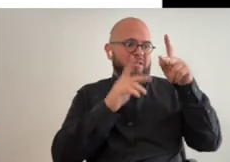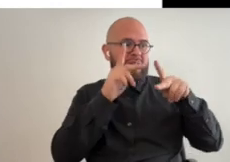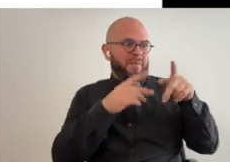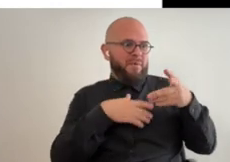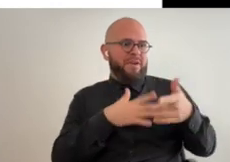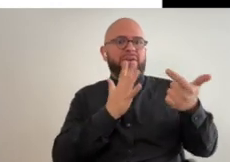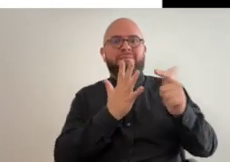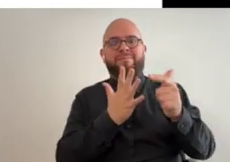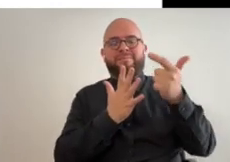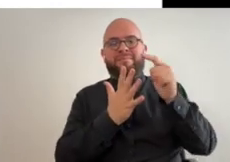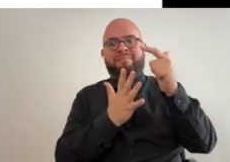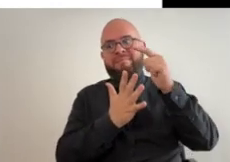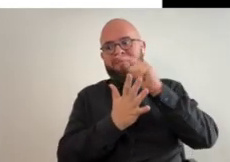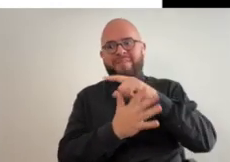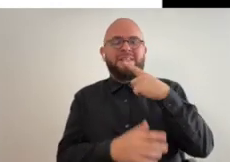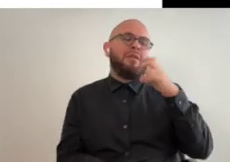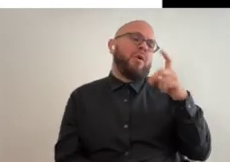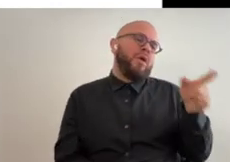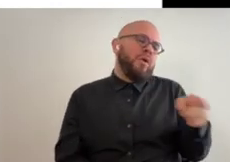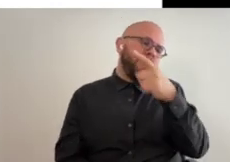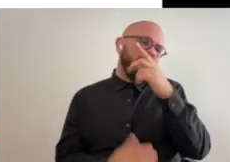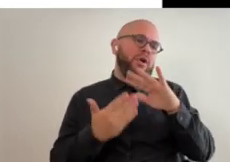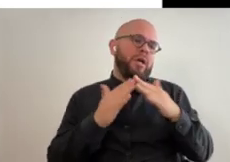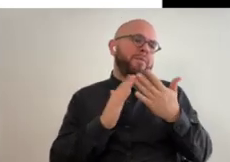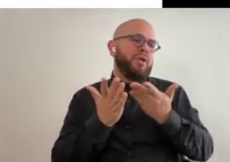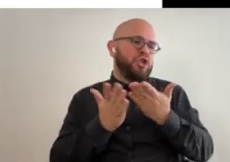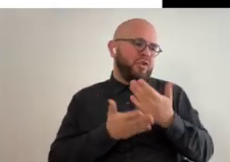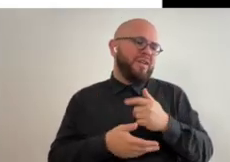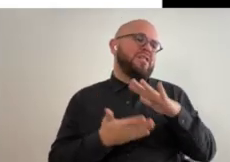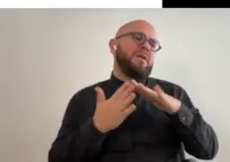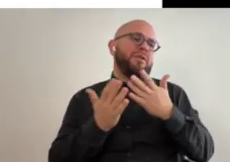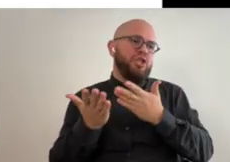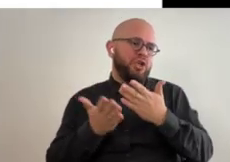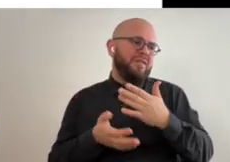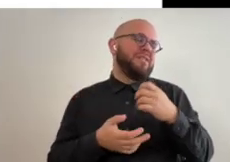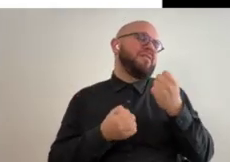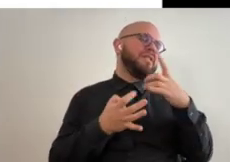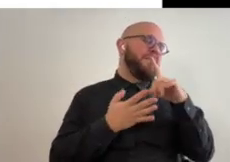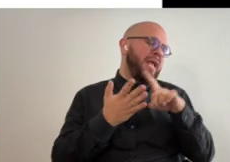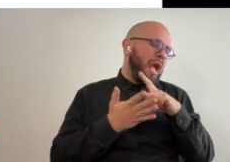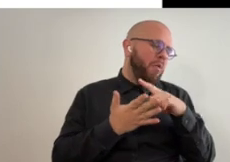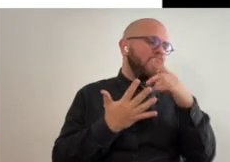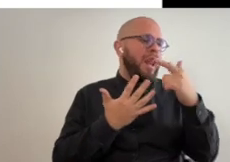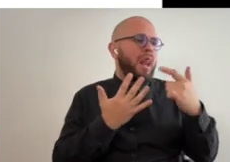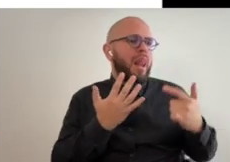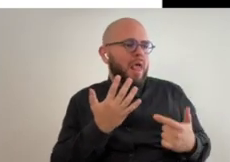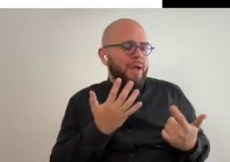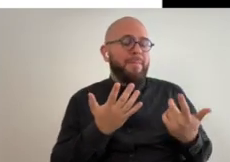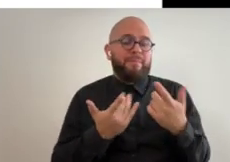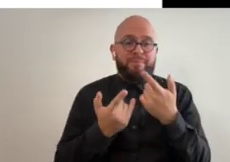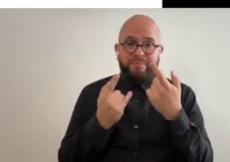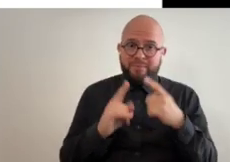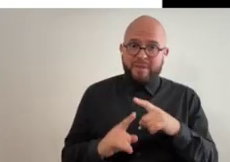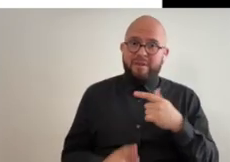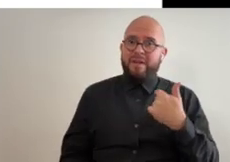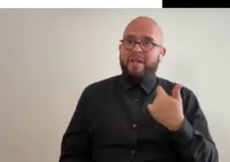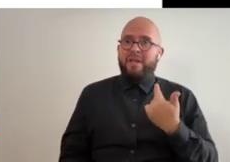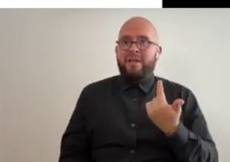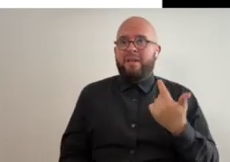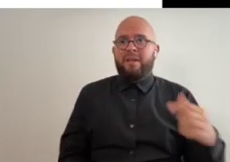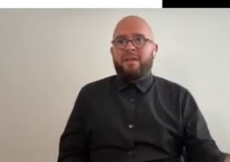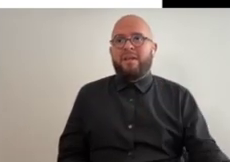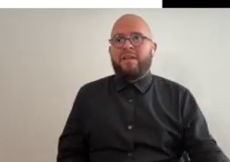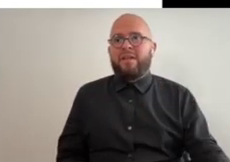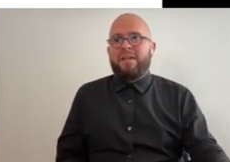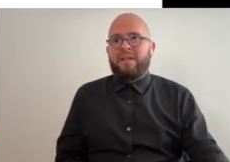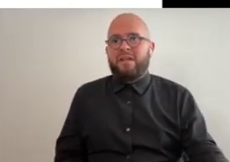one person after another the judge was like okay you'd have to do community service for this many hours you have to do this so